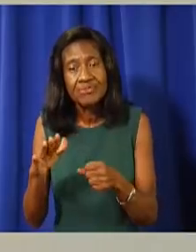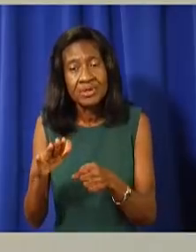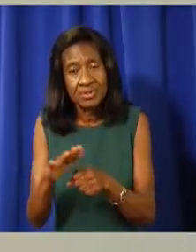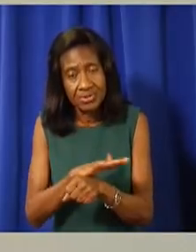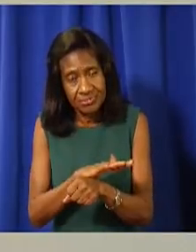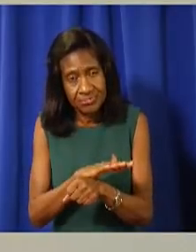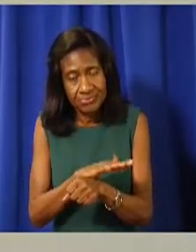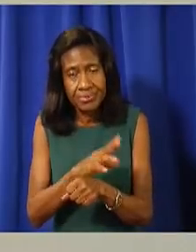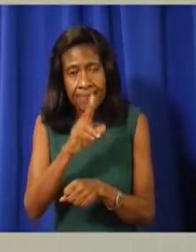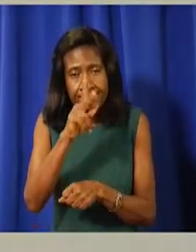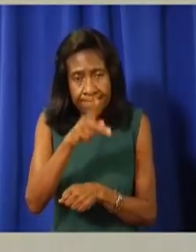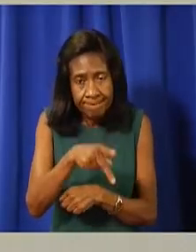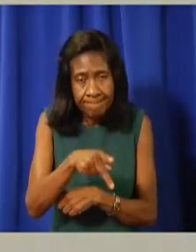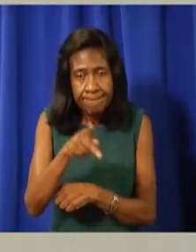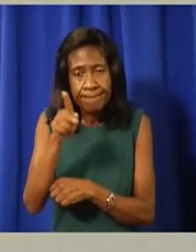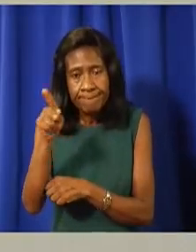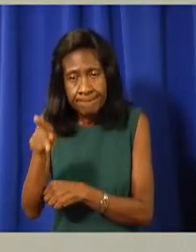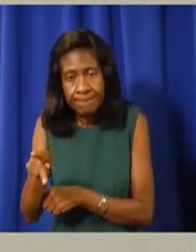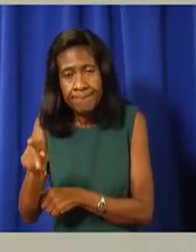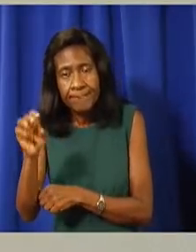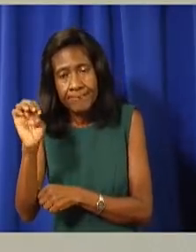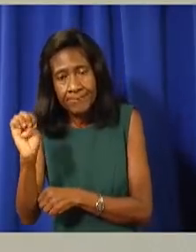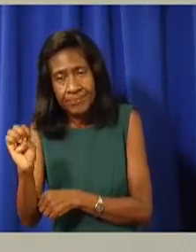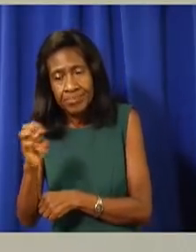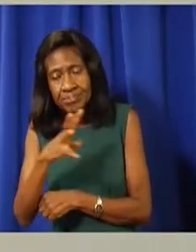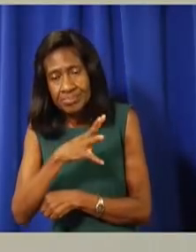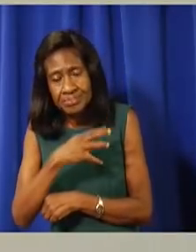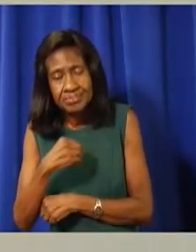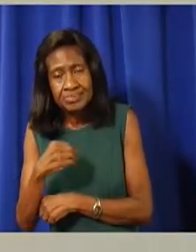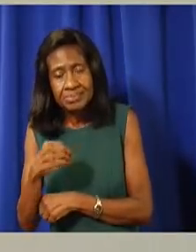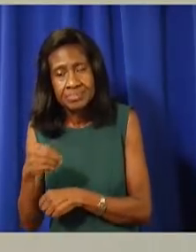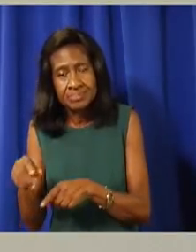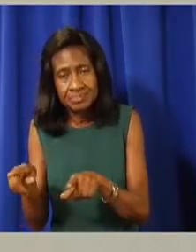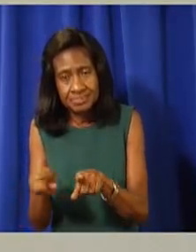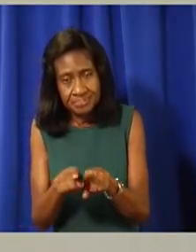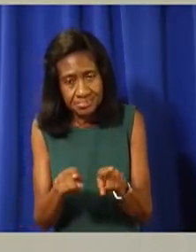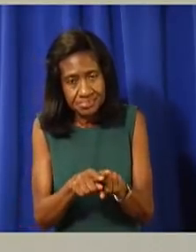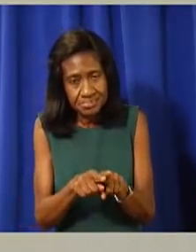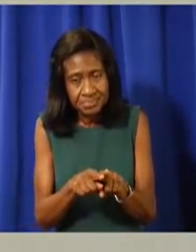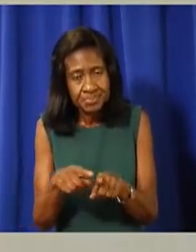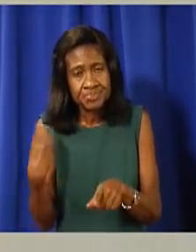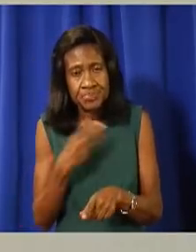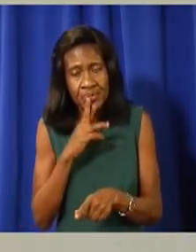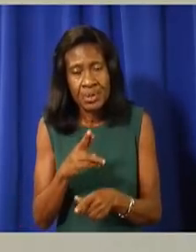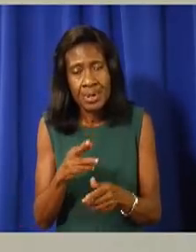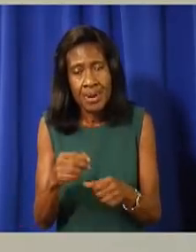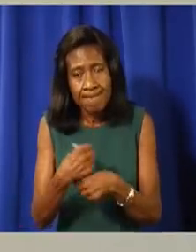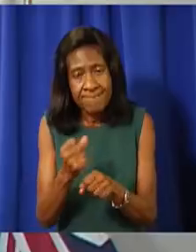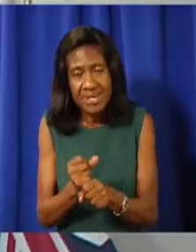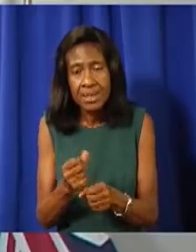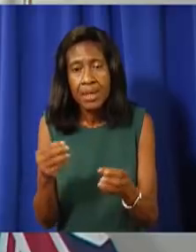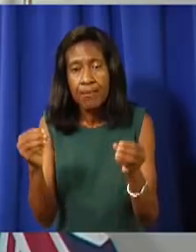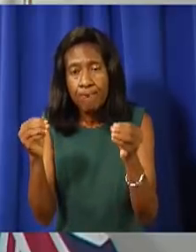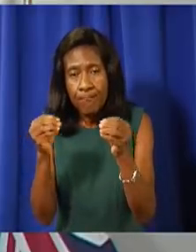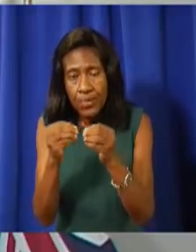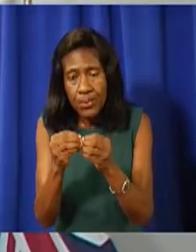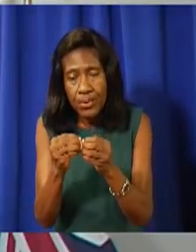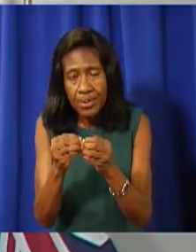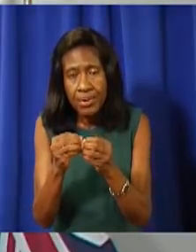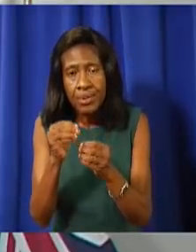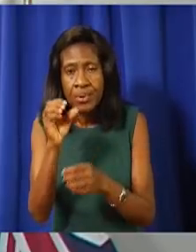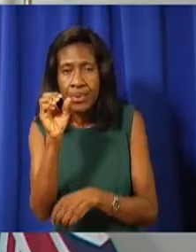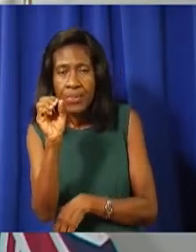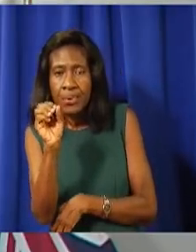and orders are also being procured as we speak. But I'll also allow Dr. Williams-Rodriguez to expand a bit more on that. Thank you.